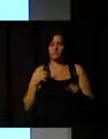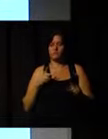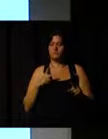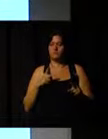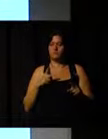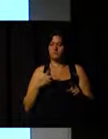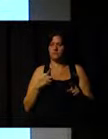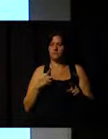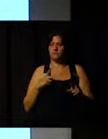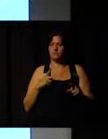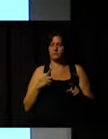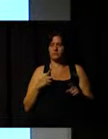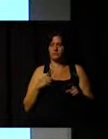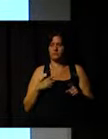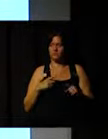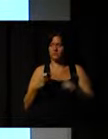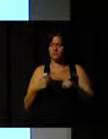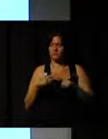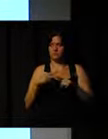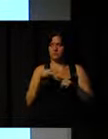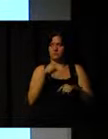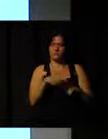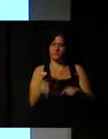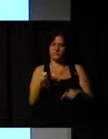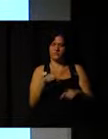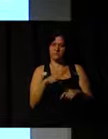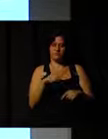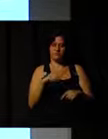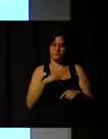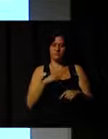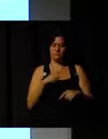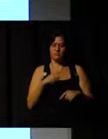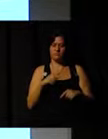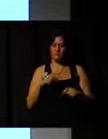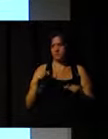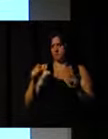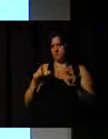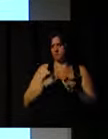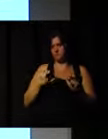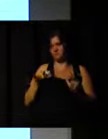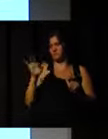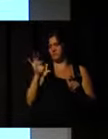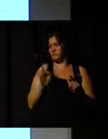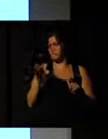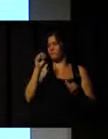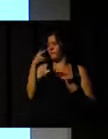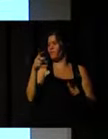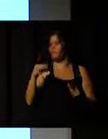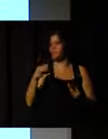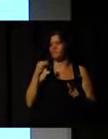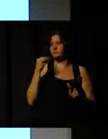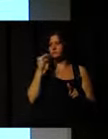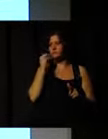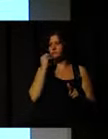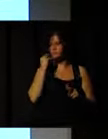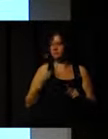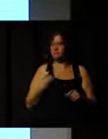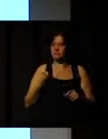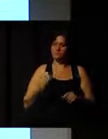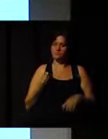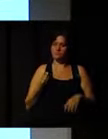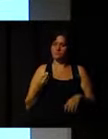or because he got an university degree, but sometimes because he worked or he served as a volunteer for 10 years,